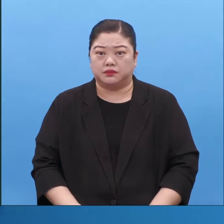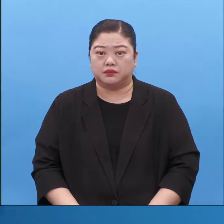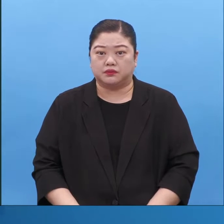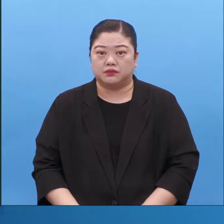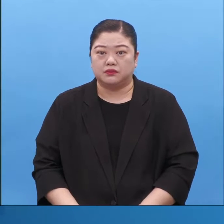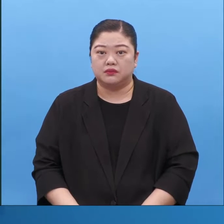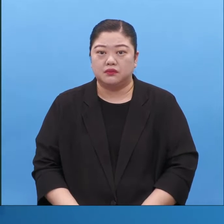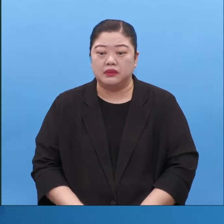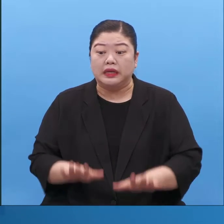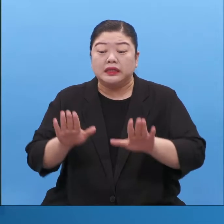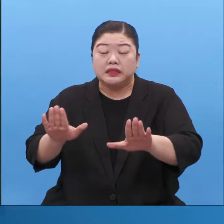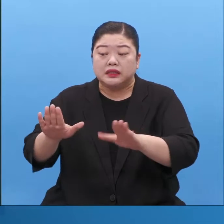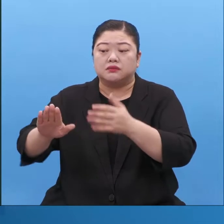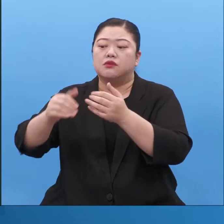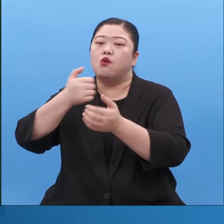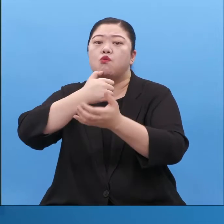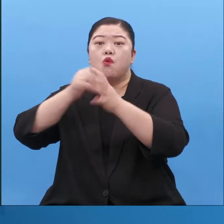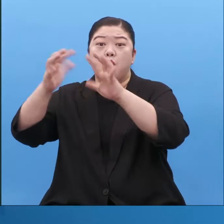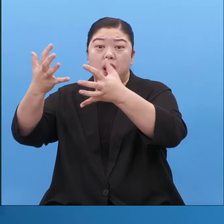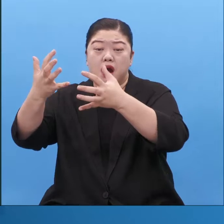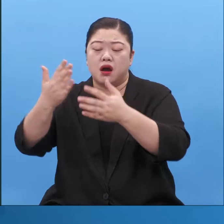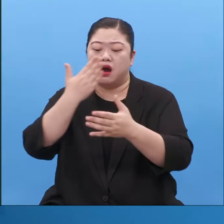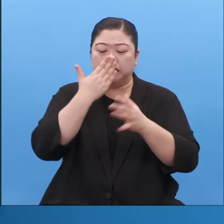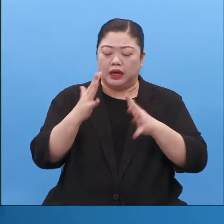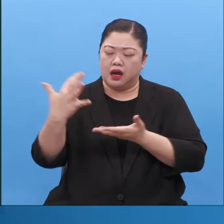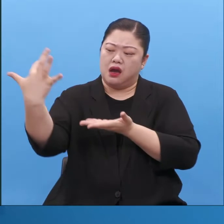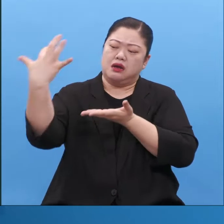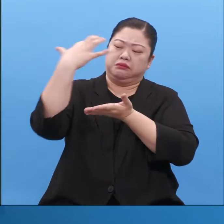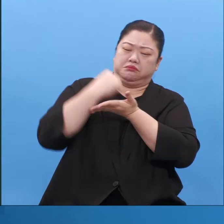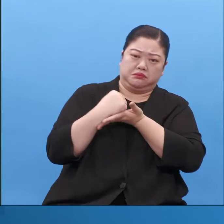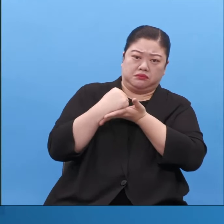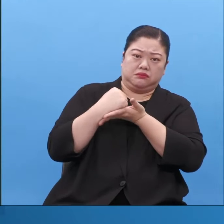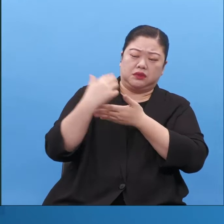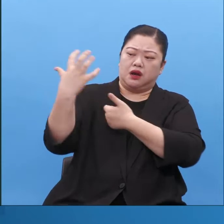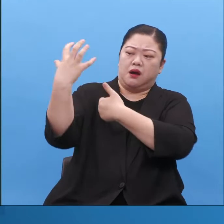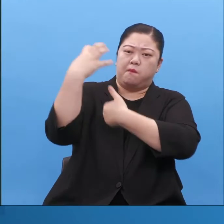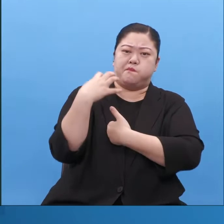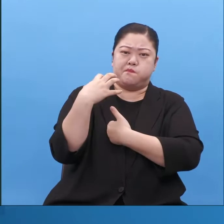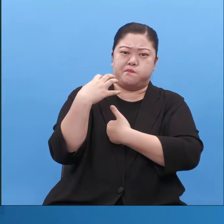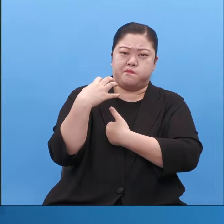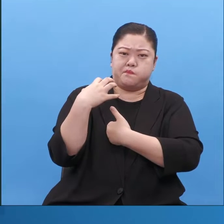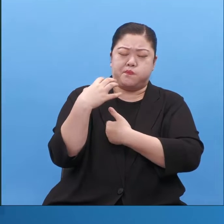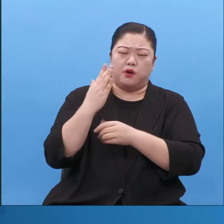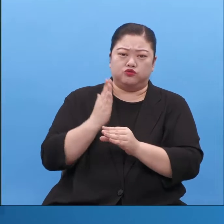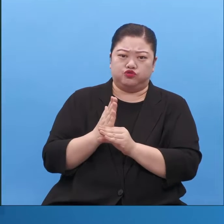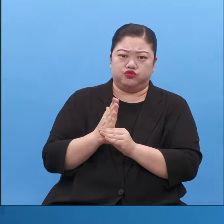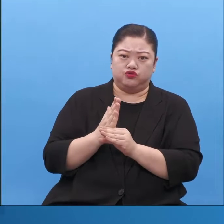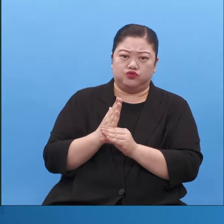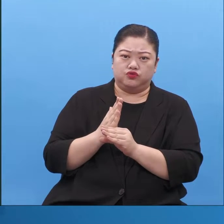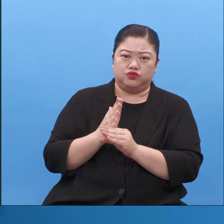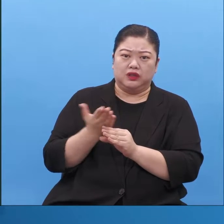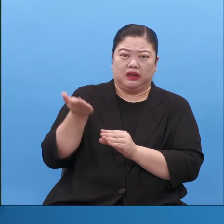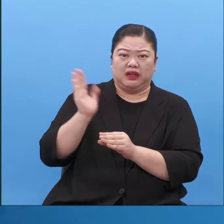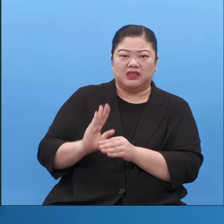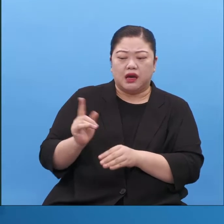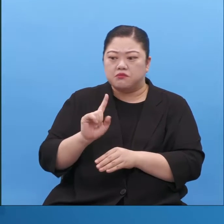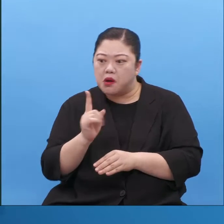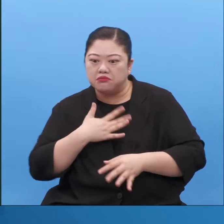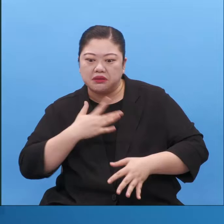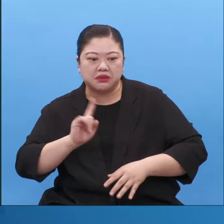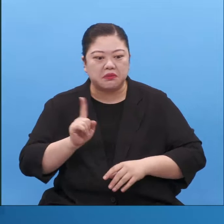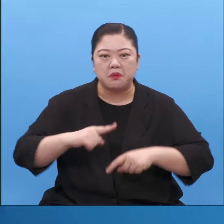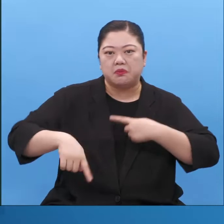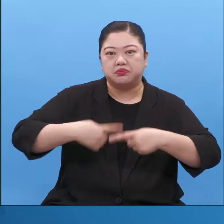here you're colonized right now when you're vying for your own position trying to exert your influence that's and rather it's better to be persecuted